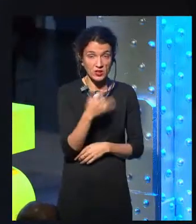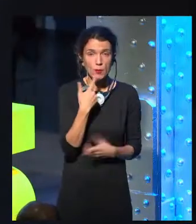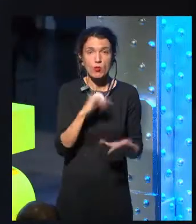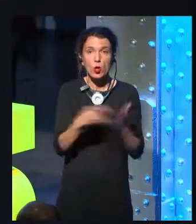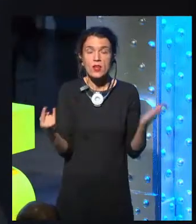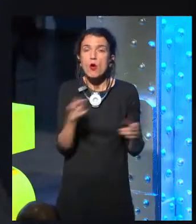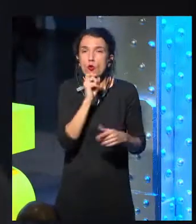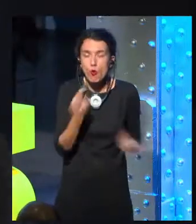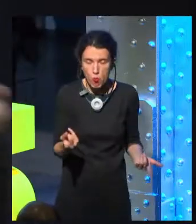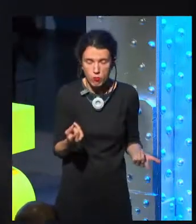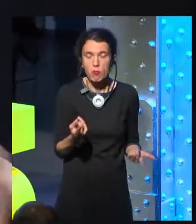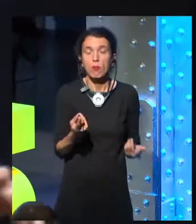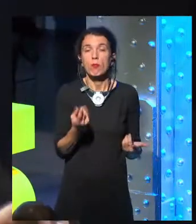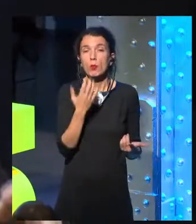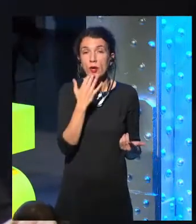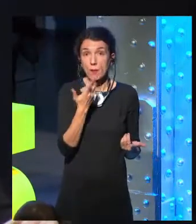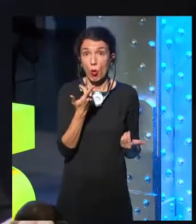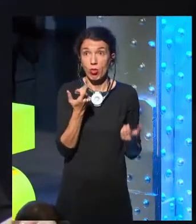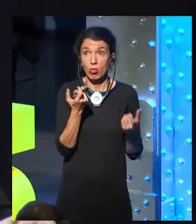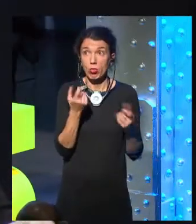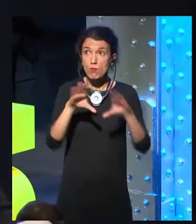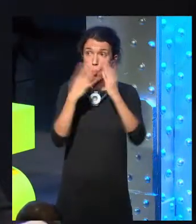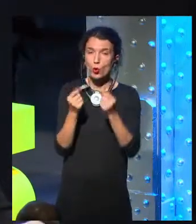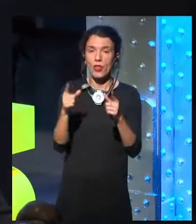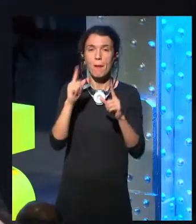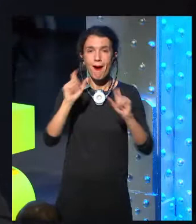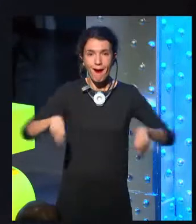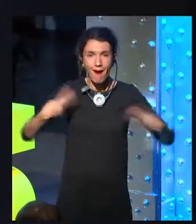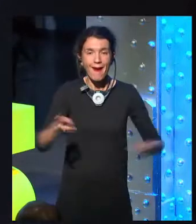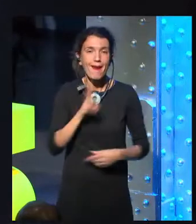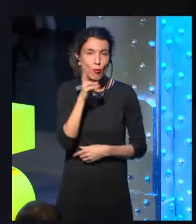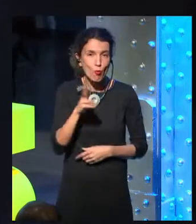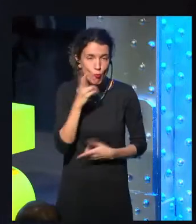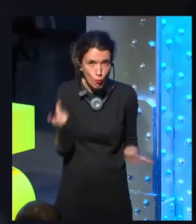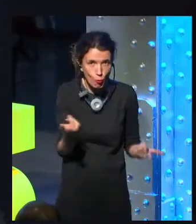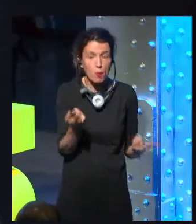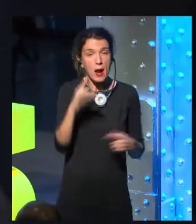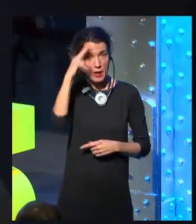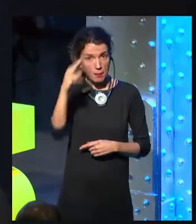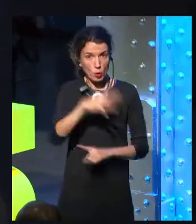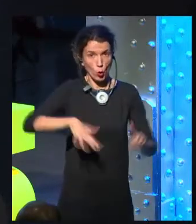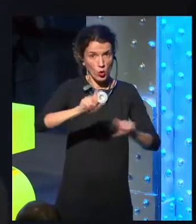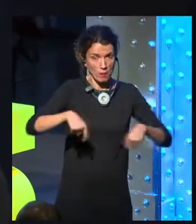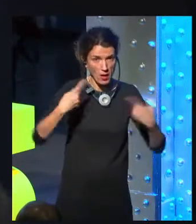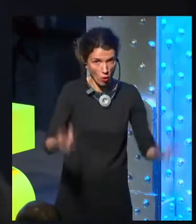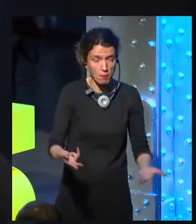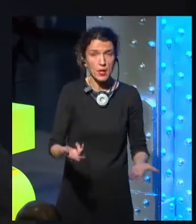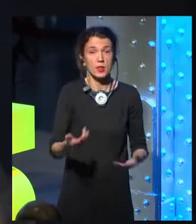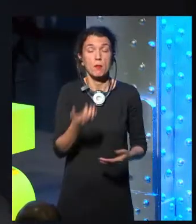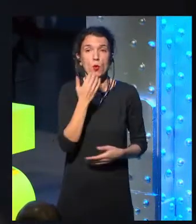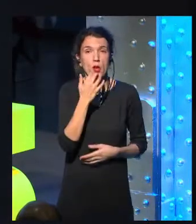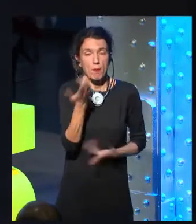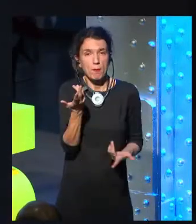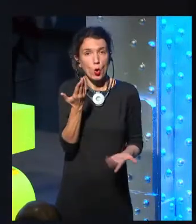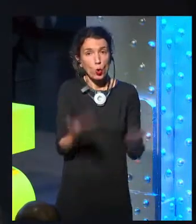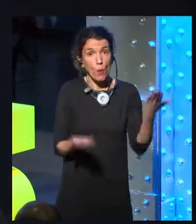so that we can improve everything versus compressing people down into